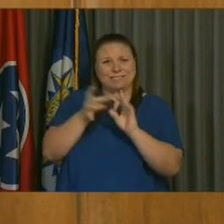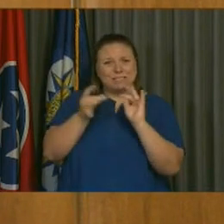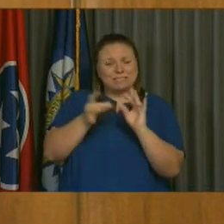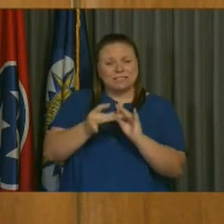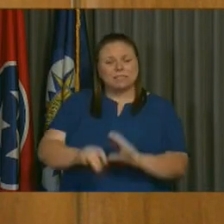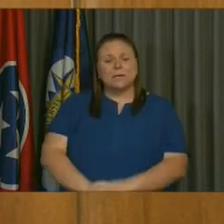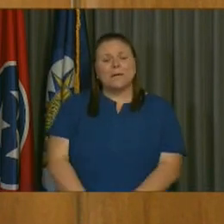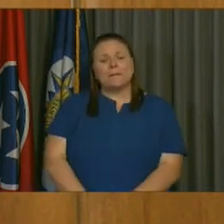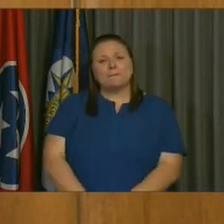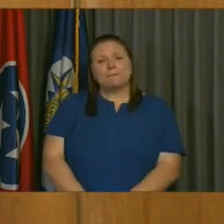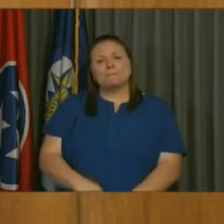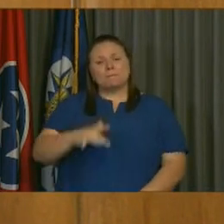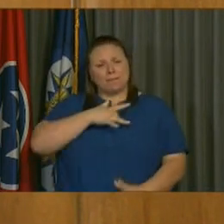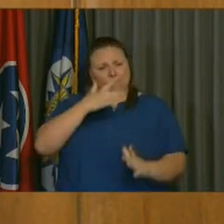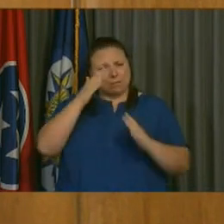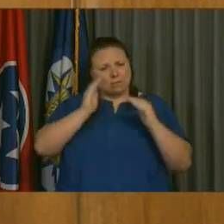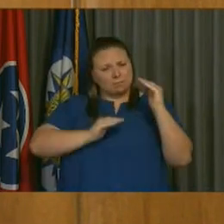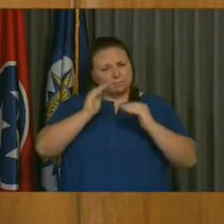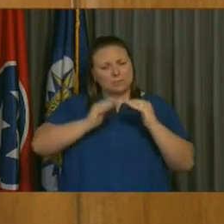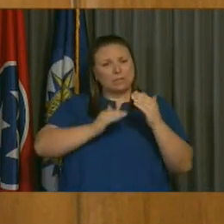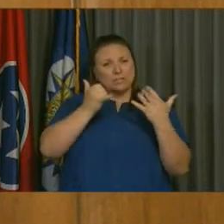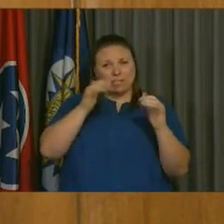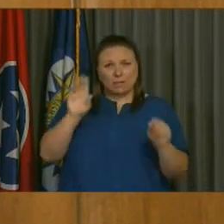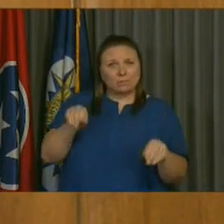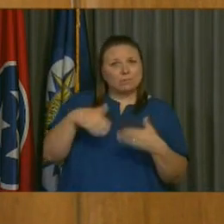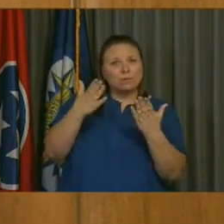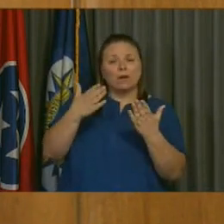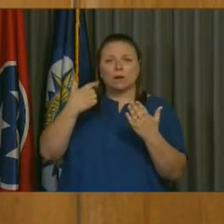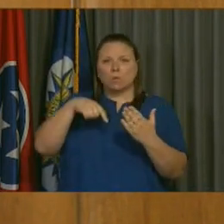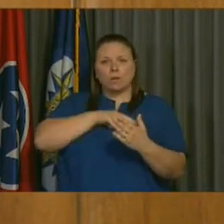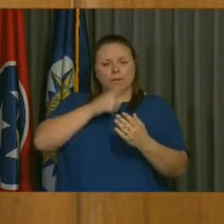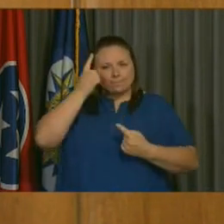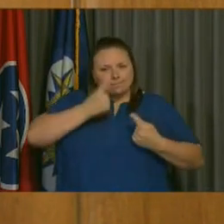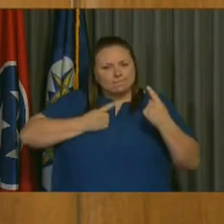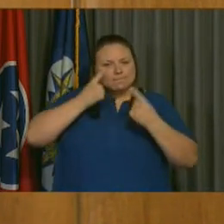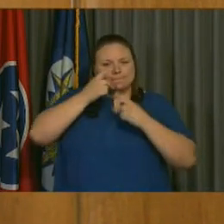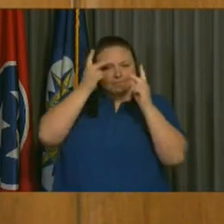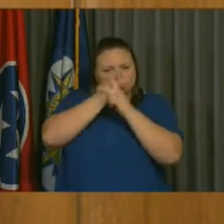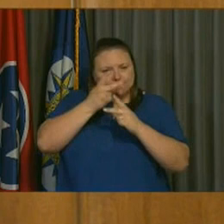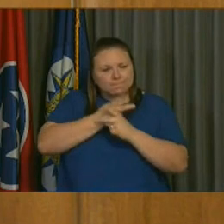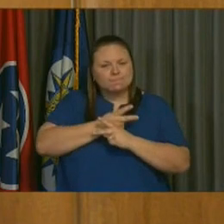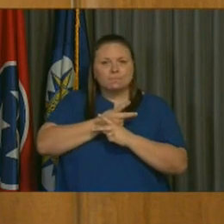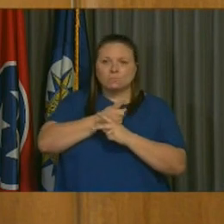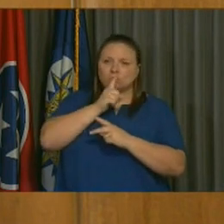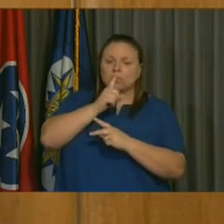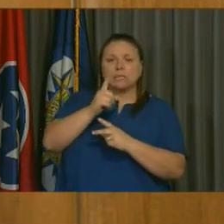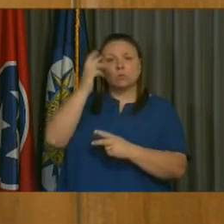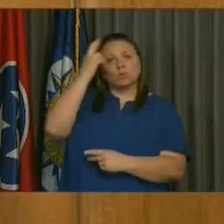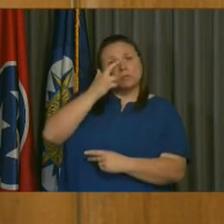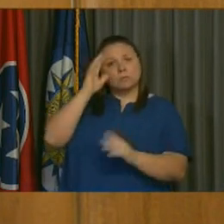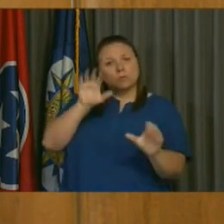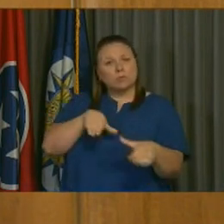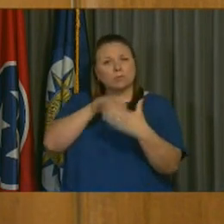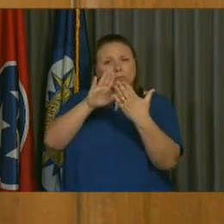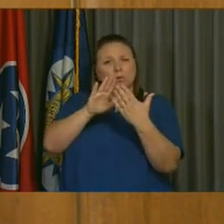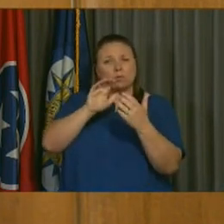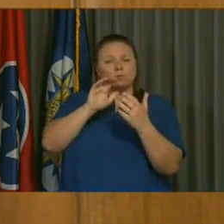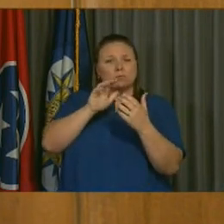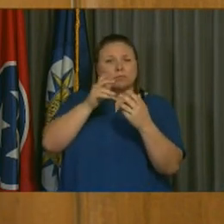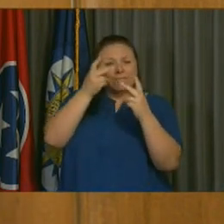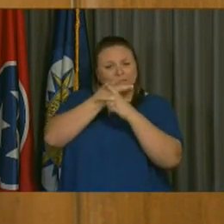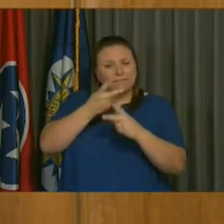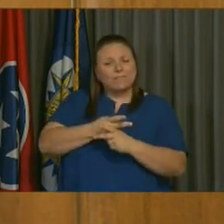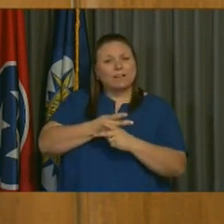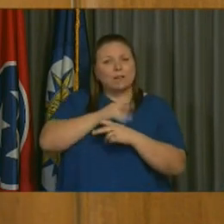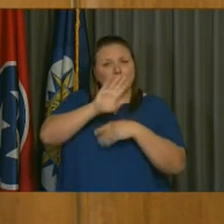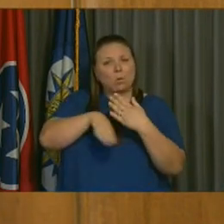And I believe the budget that he is proposing now is a thoughtful one. It's a reasonable approach to addressing the challenges at hand here. And